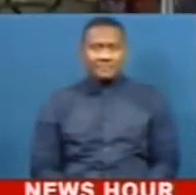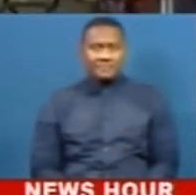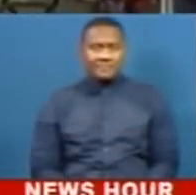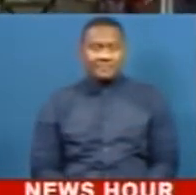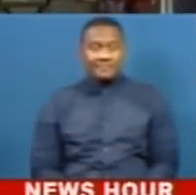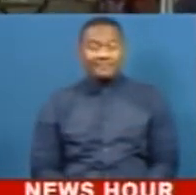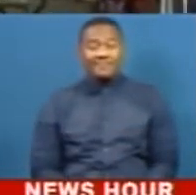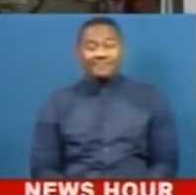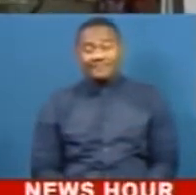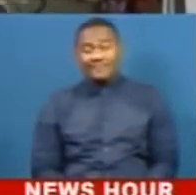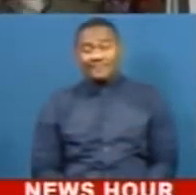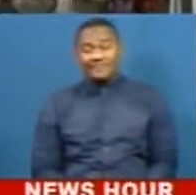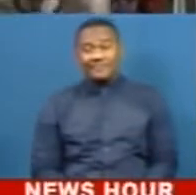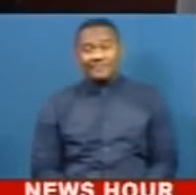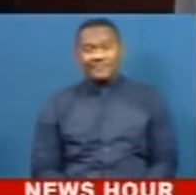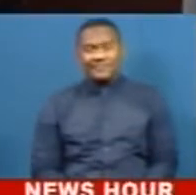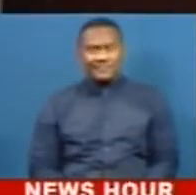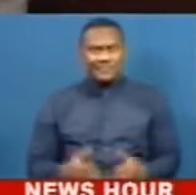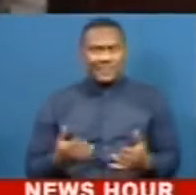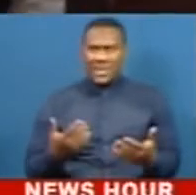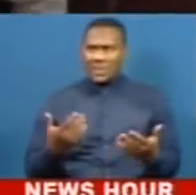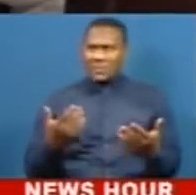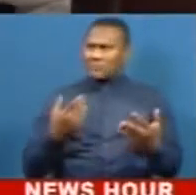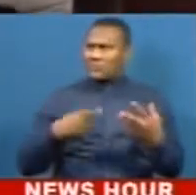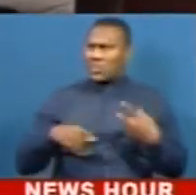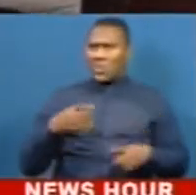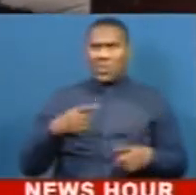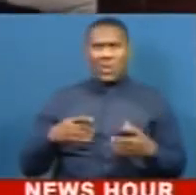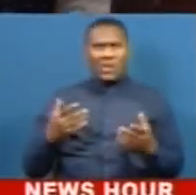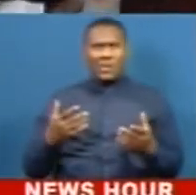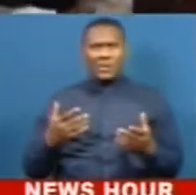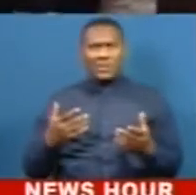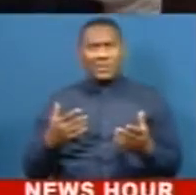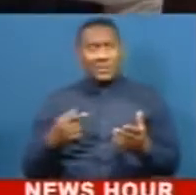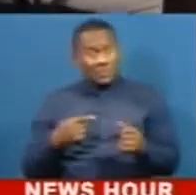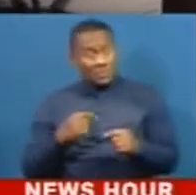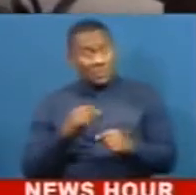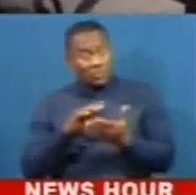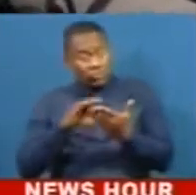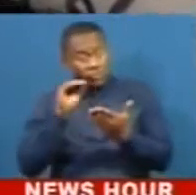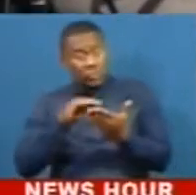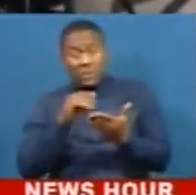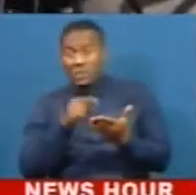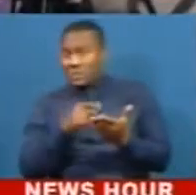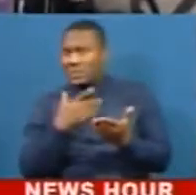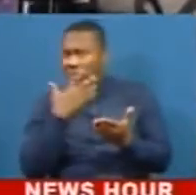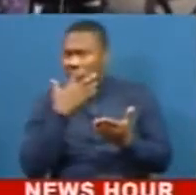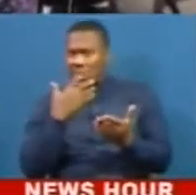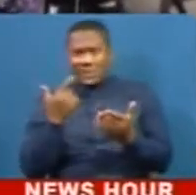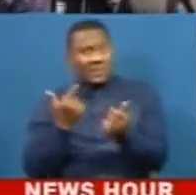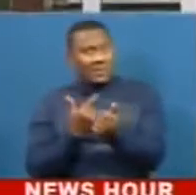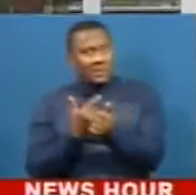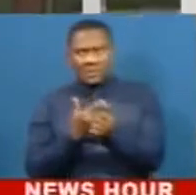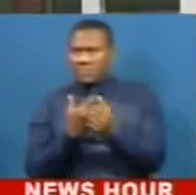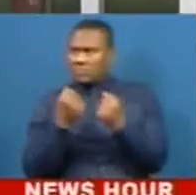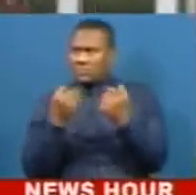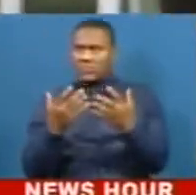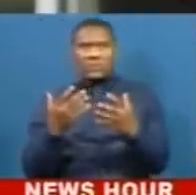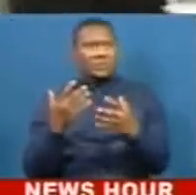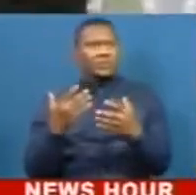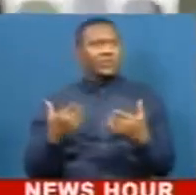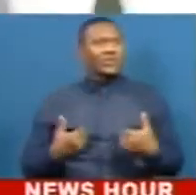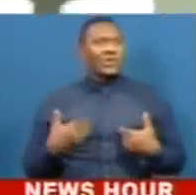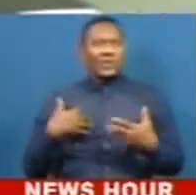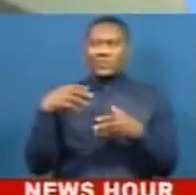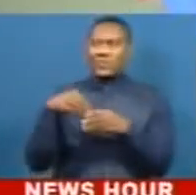Ghana's creative arts industry is among the fastest-growing industries that serves as a means of employment, a